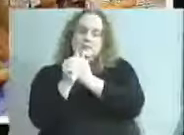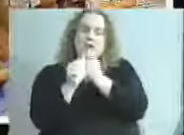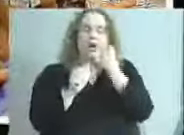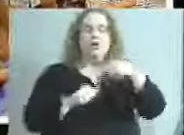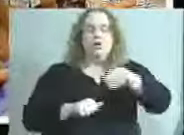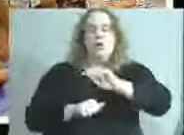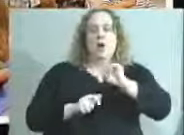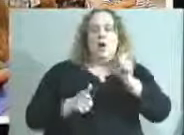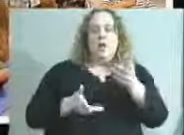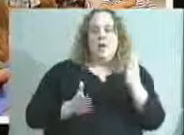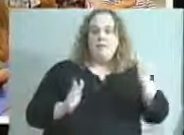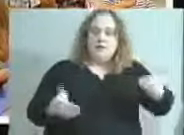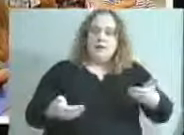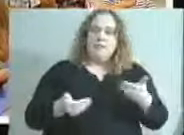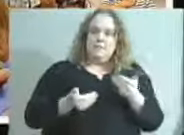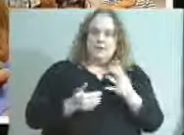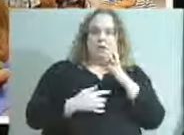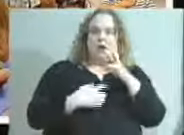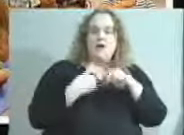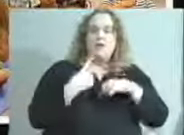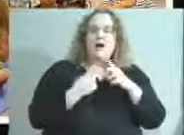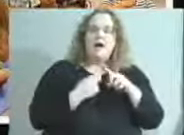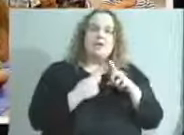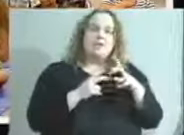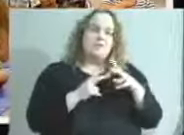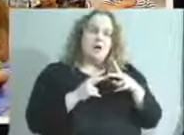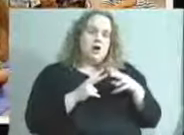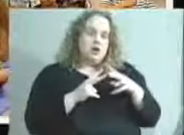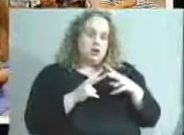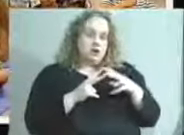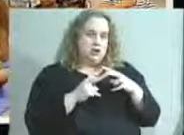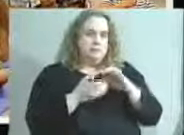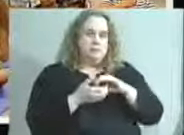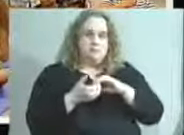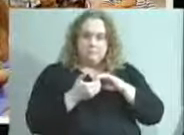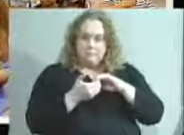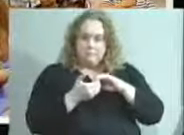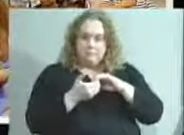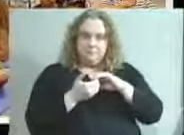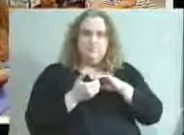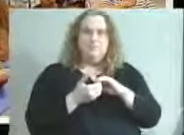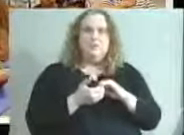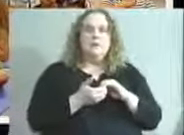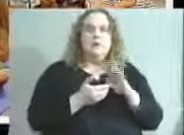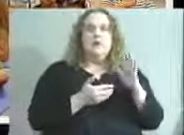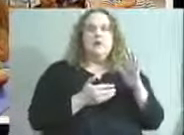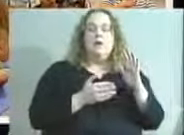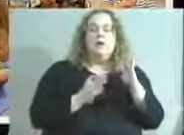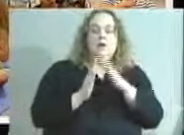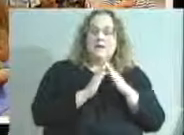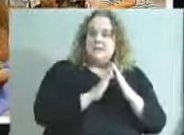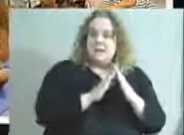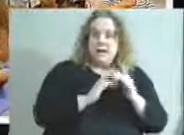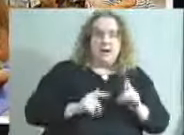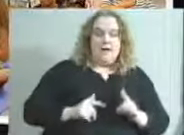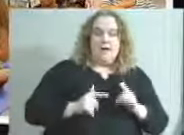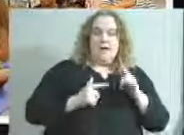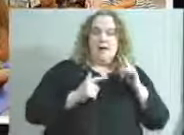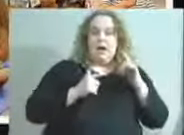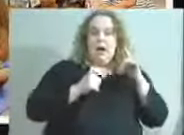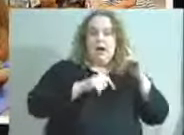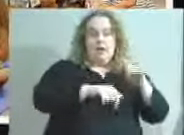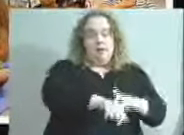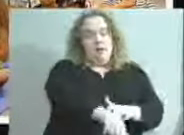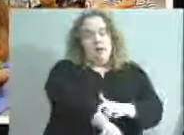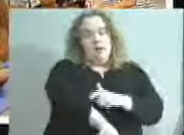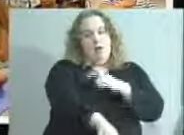and the city. And, what the partnership is based on, obviously, is that we are a city of lifelong learning. That's our value number one